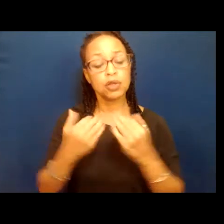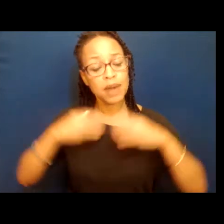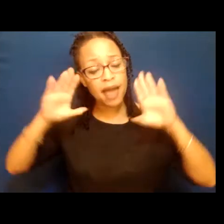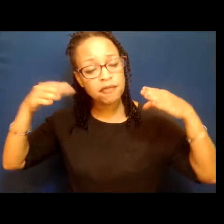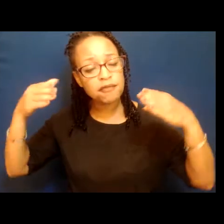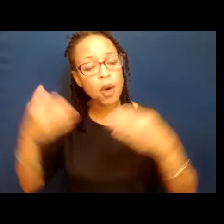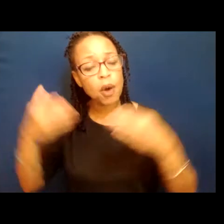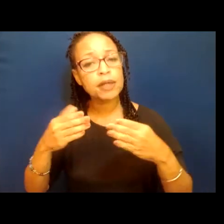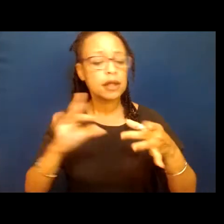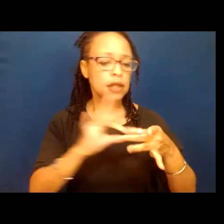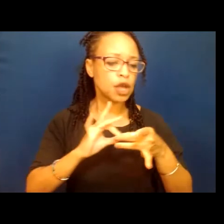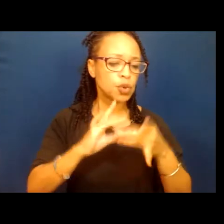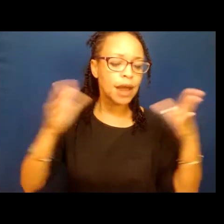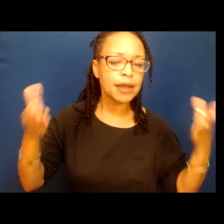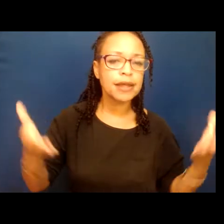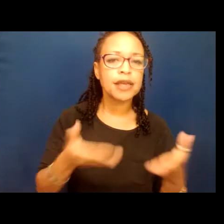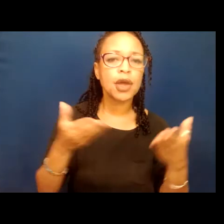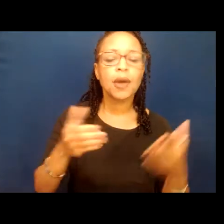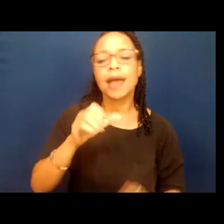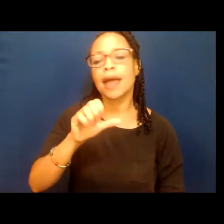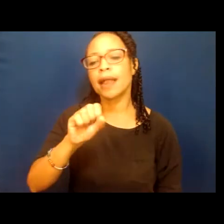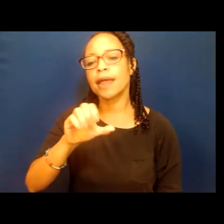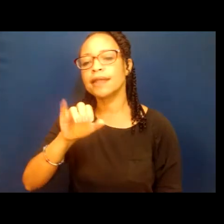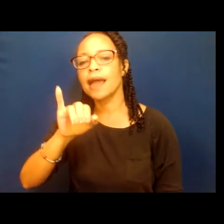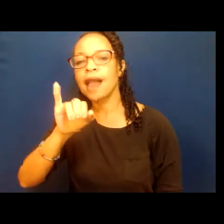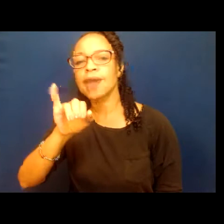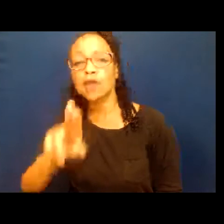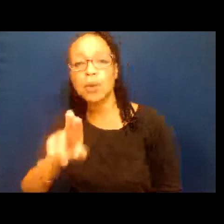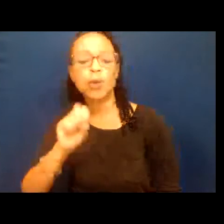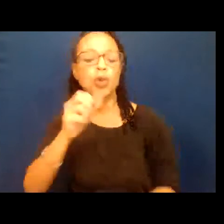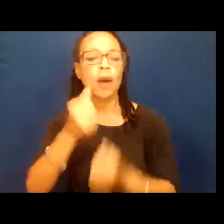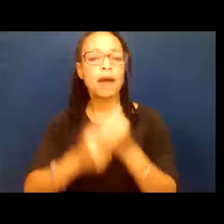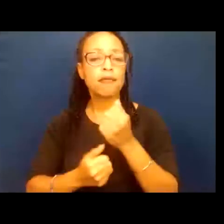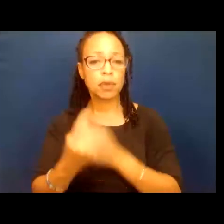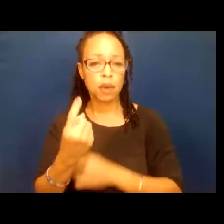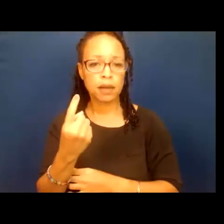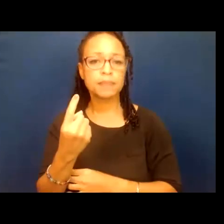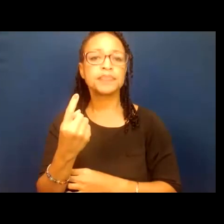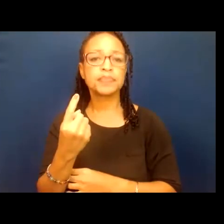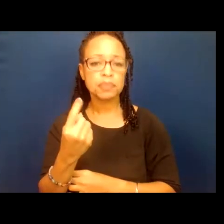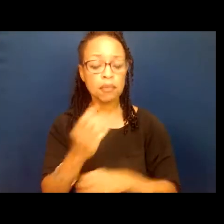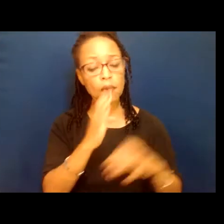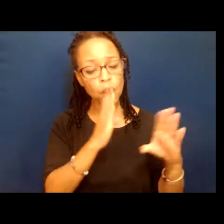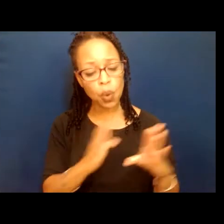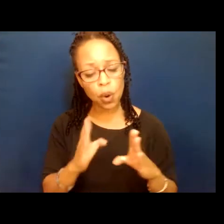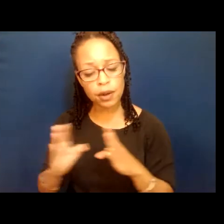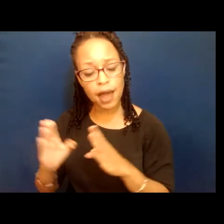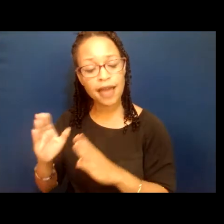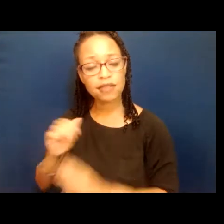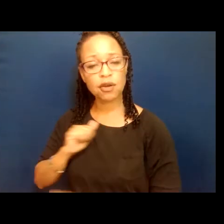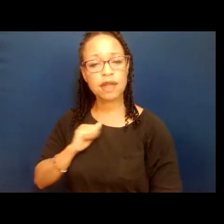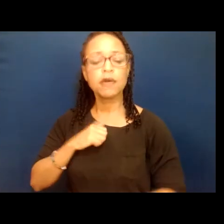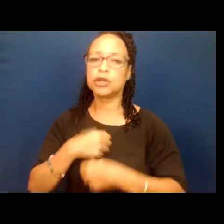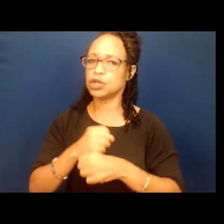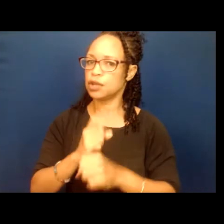como SCIU, para que todos organicemos para asegurarnos que le debemos enseñar a